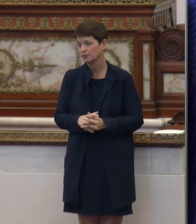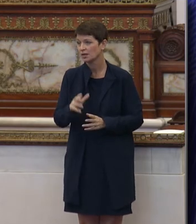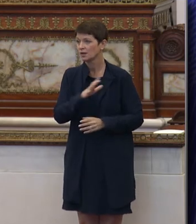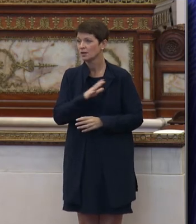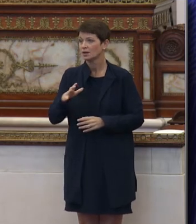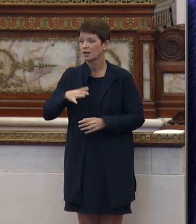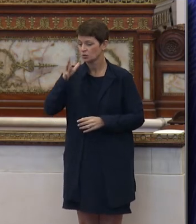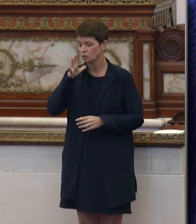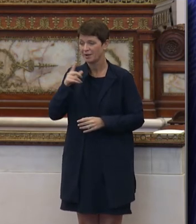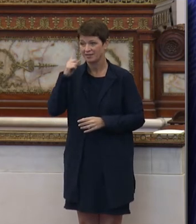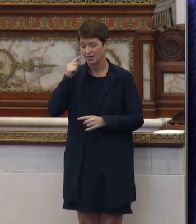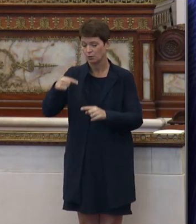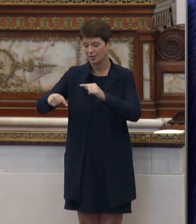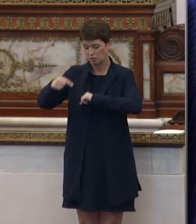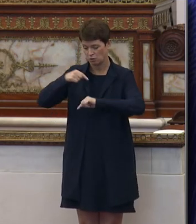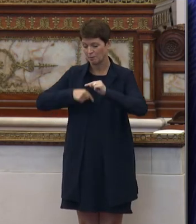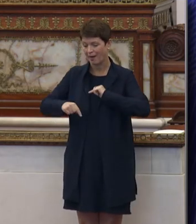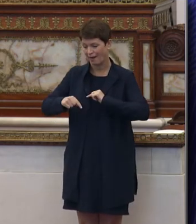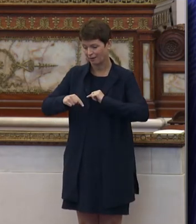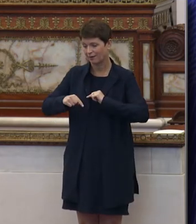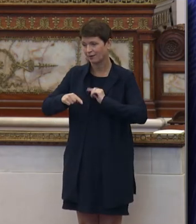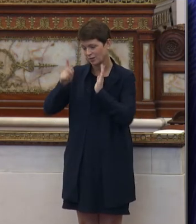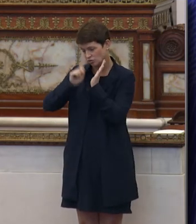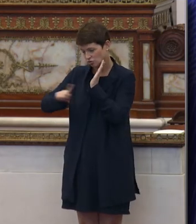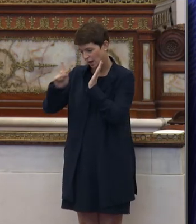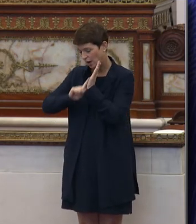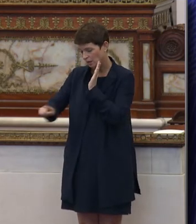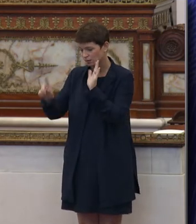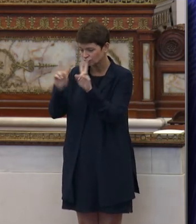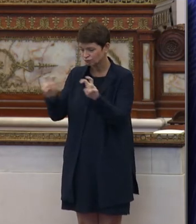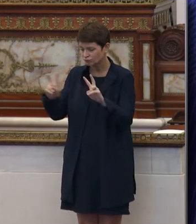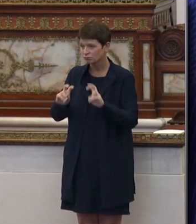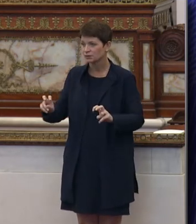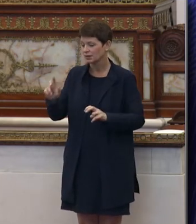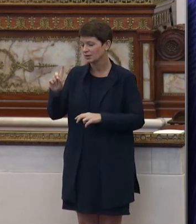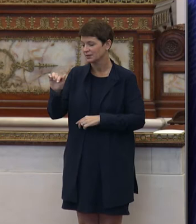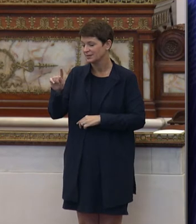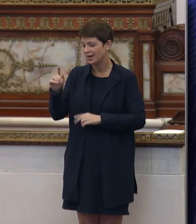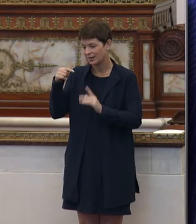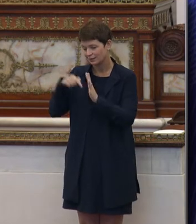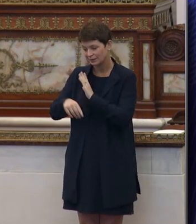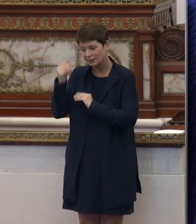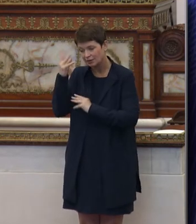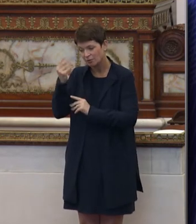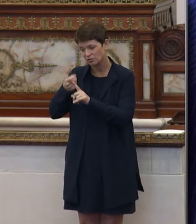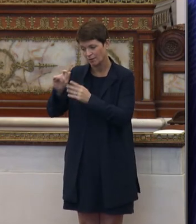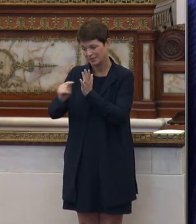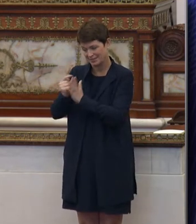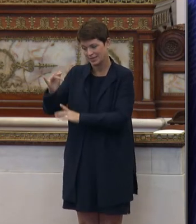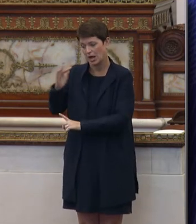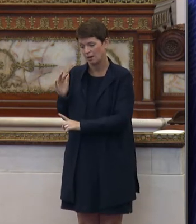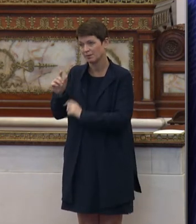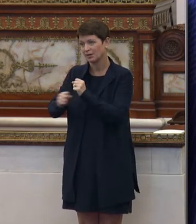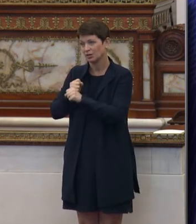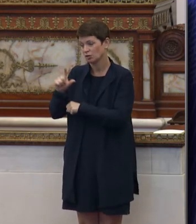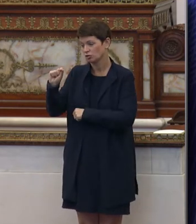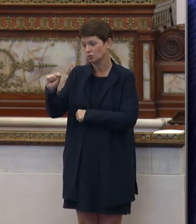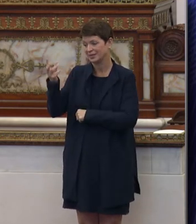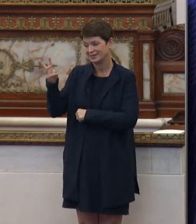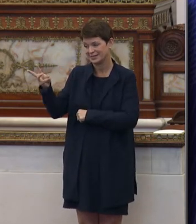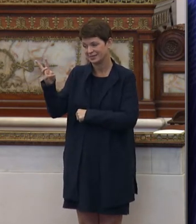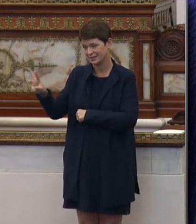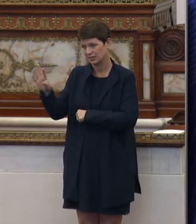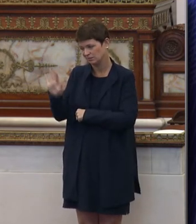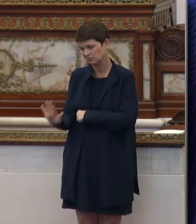Councilwoman, think we could go back and see if there are, there's data or information from that time back in 2016